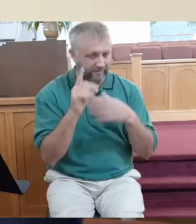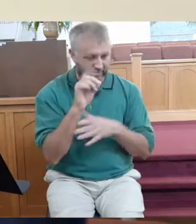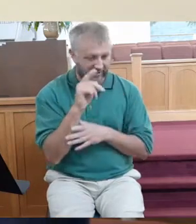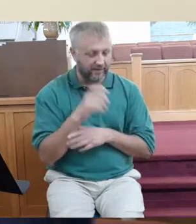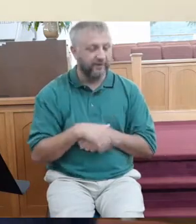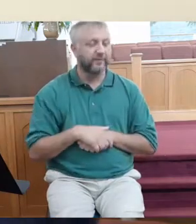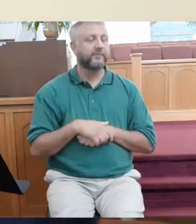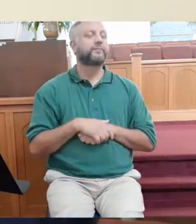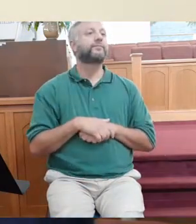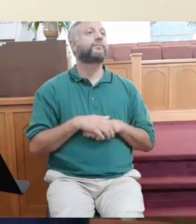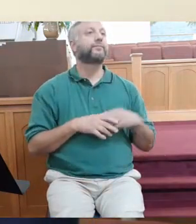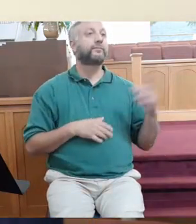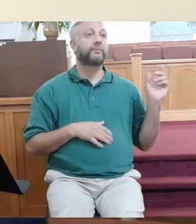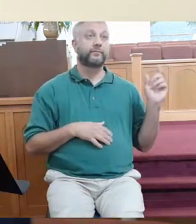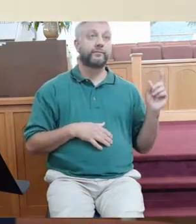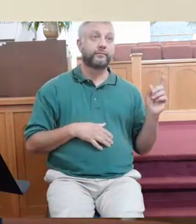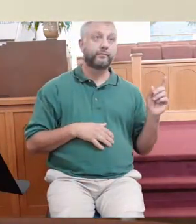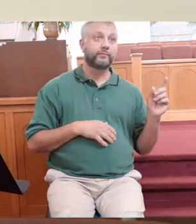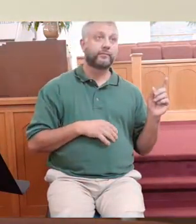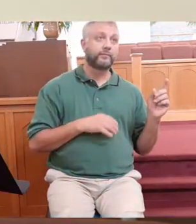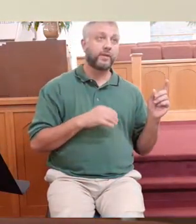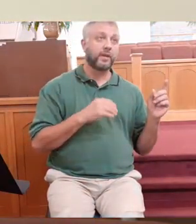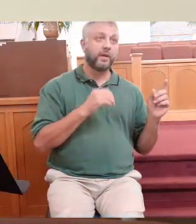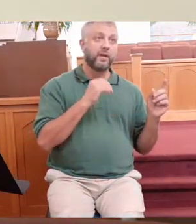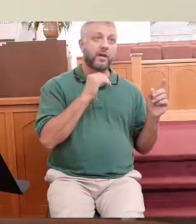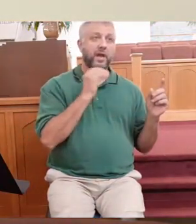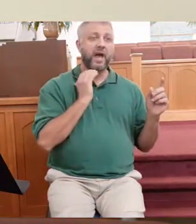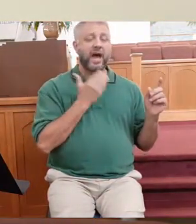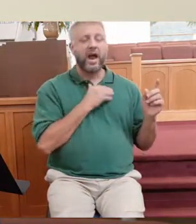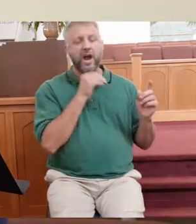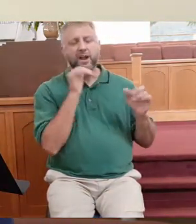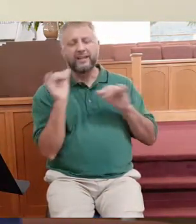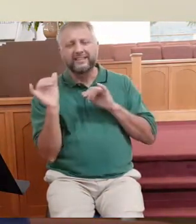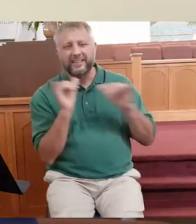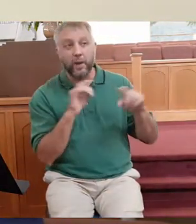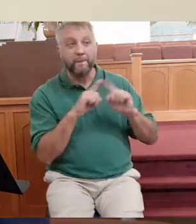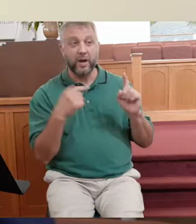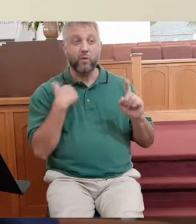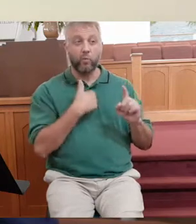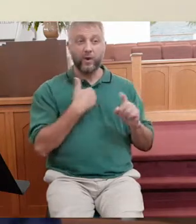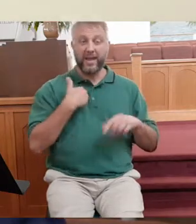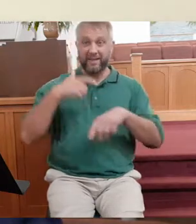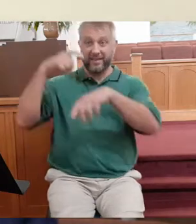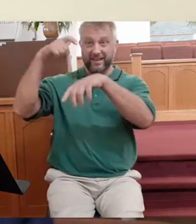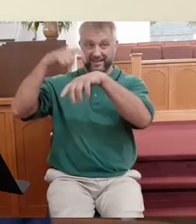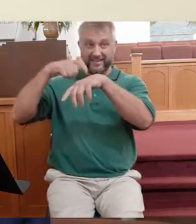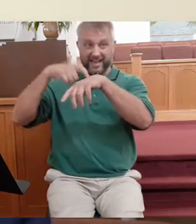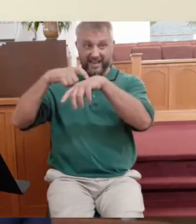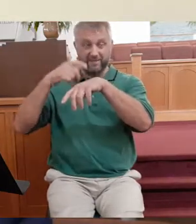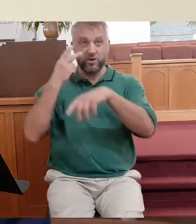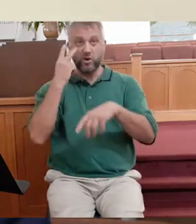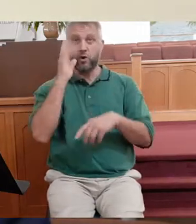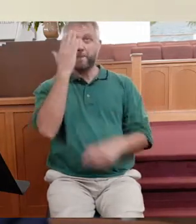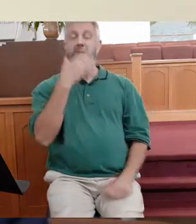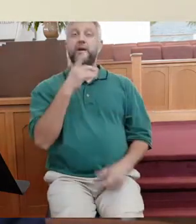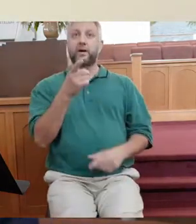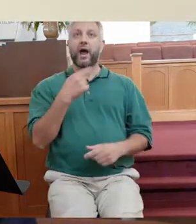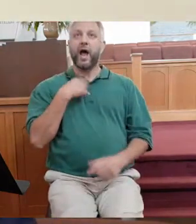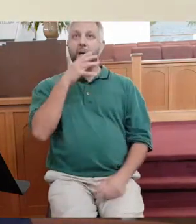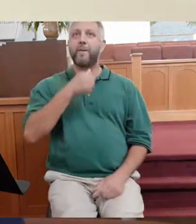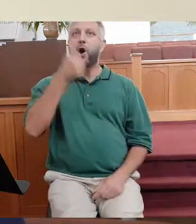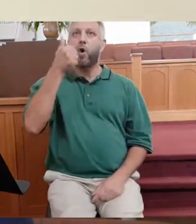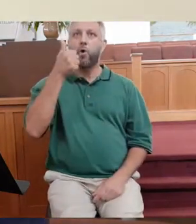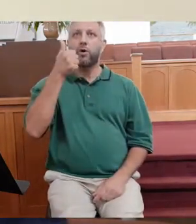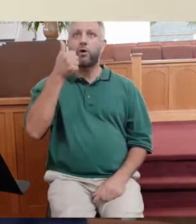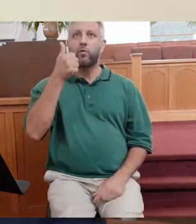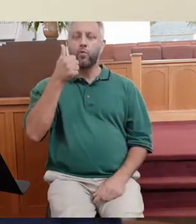with our crops, but many of you today are living in a frantic race against time. You're looking in the mirror, realizing you're getting older and realizing I